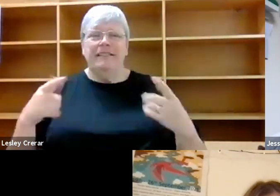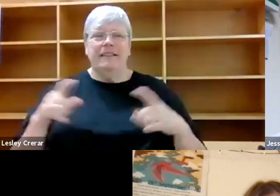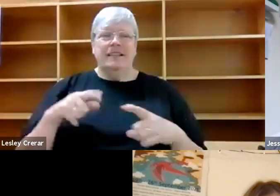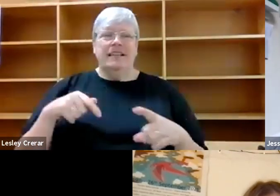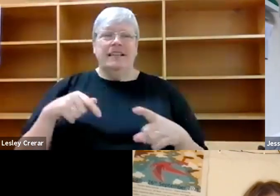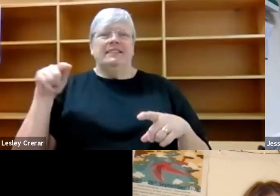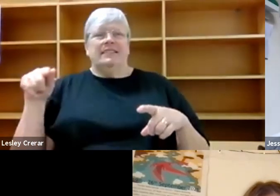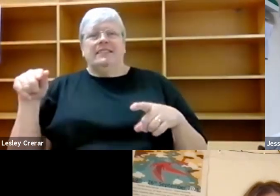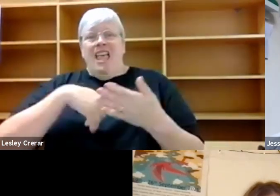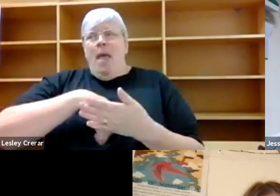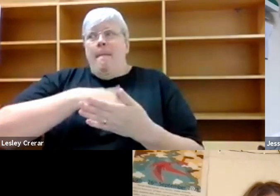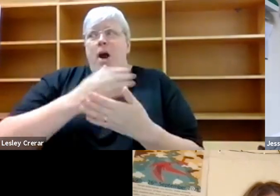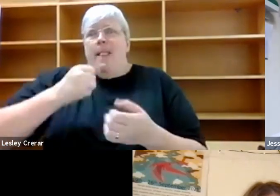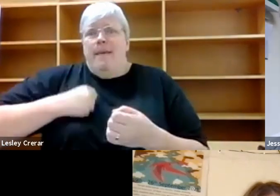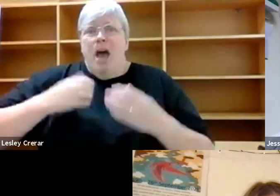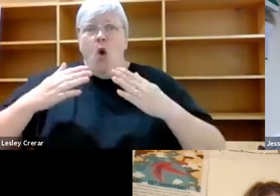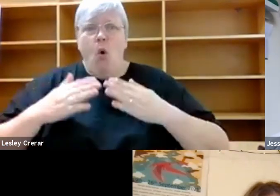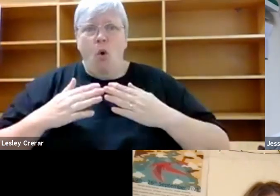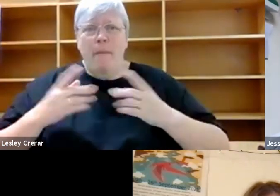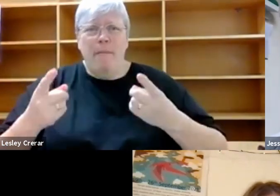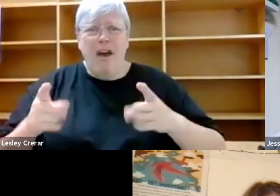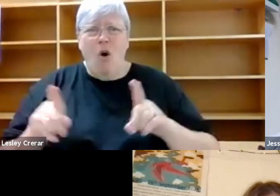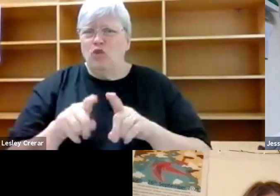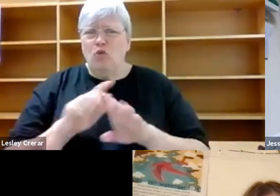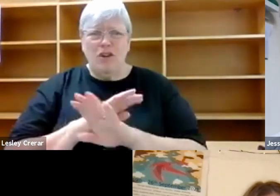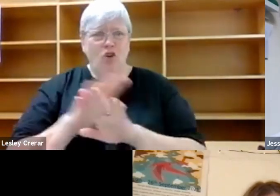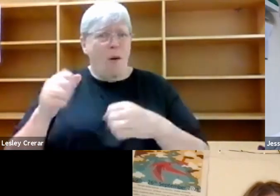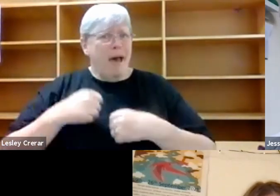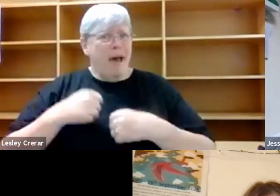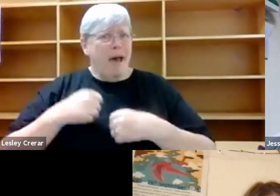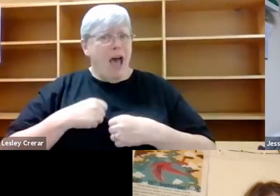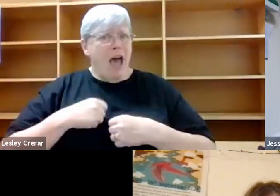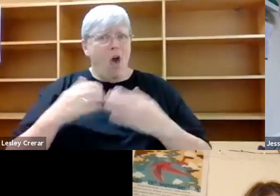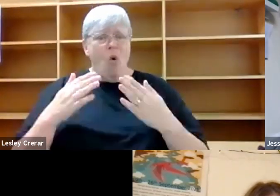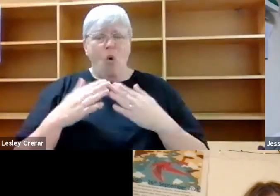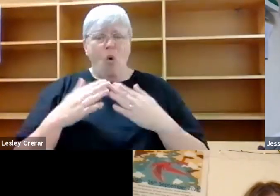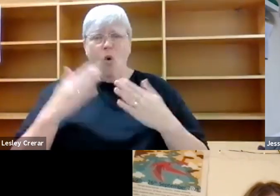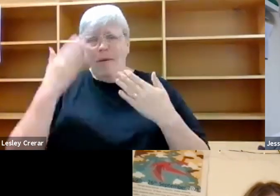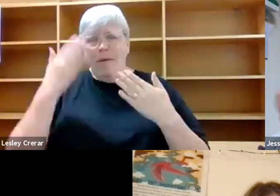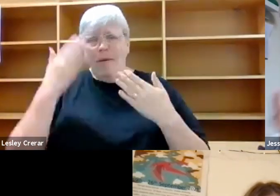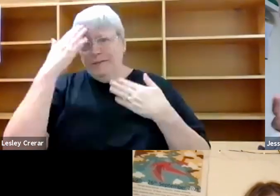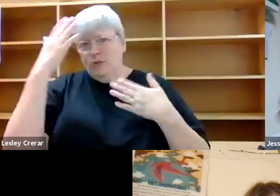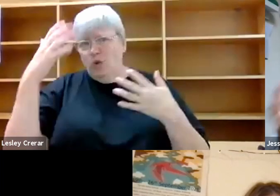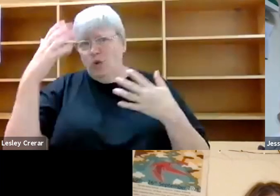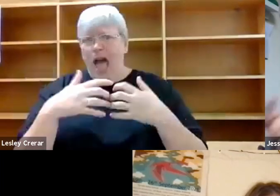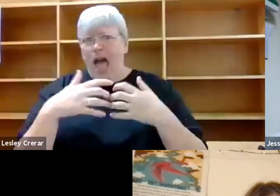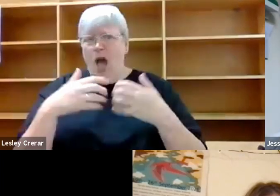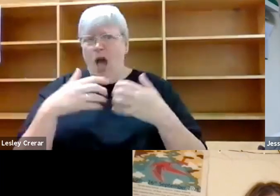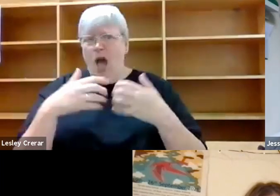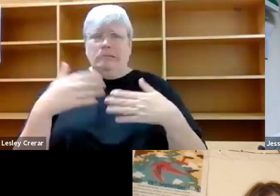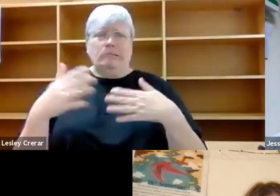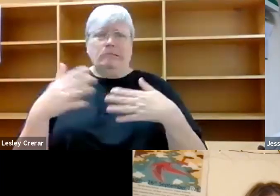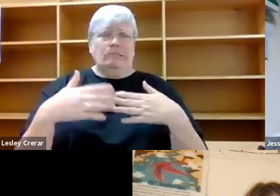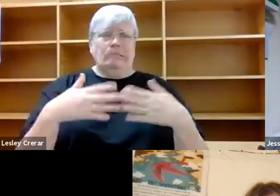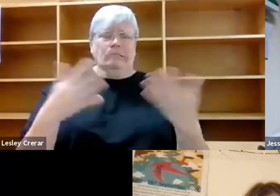partly my home in a way, but also not. And I, I didn't really know how to negotiate it. And so I feel like I like that became like